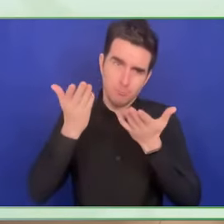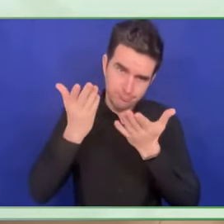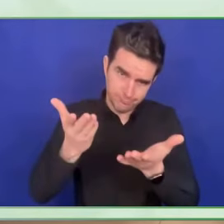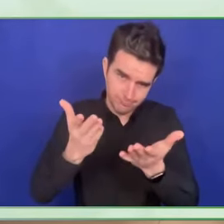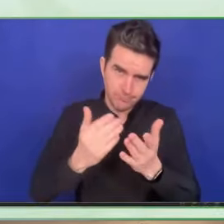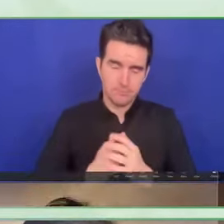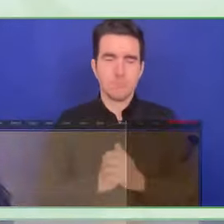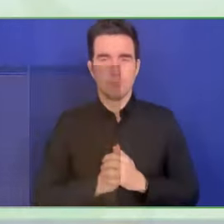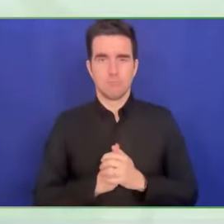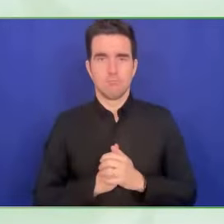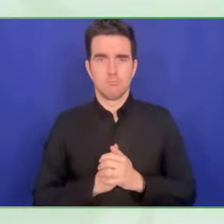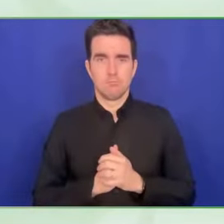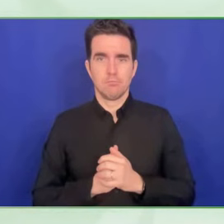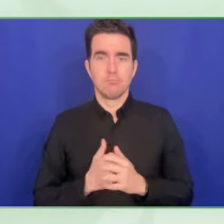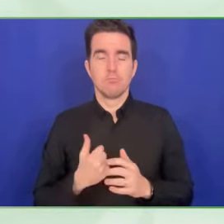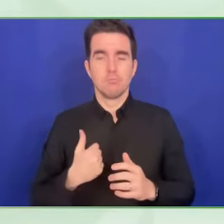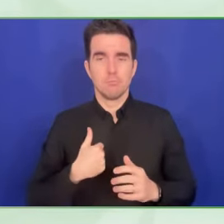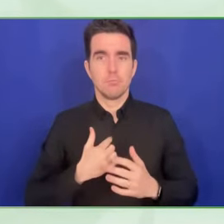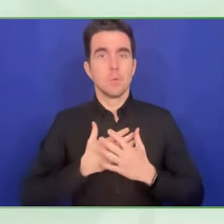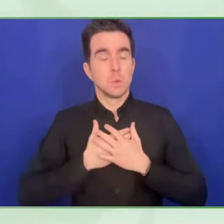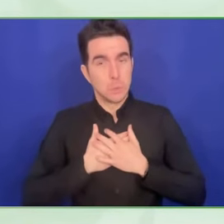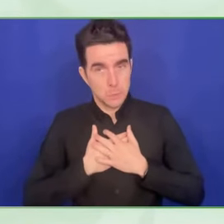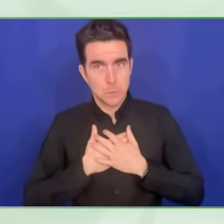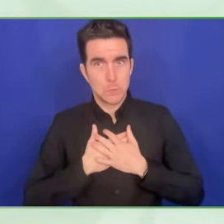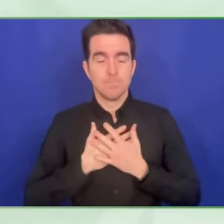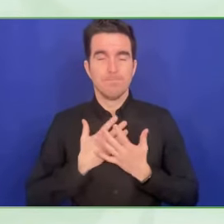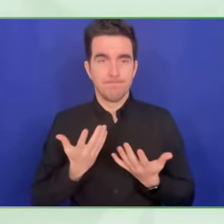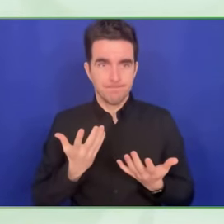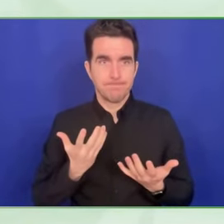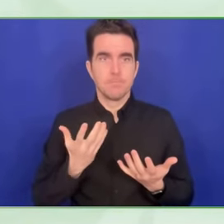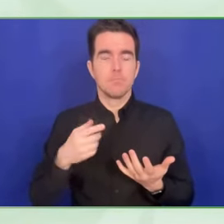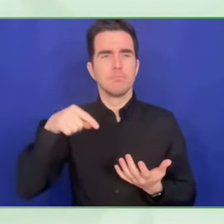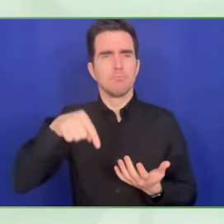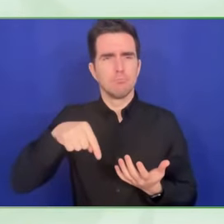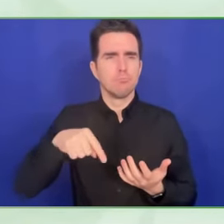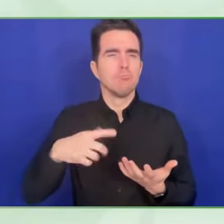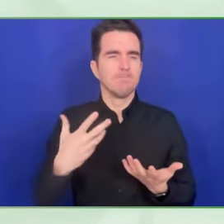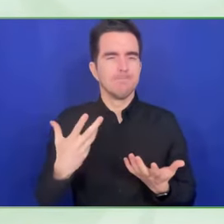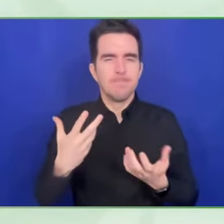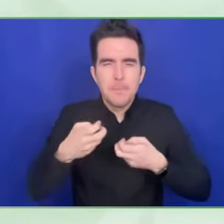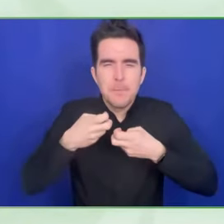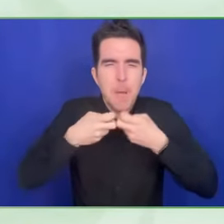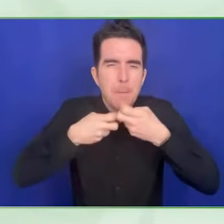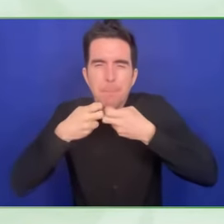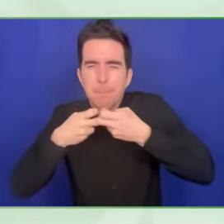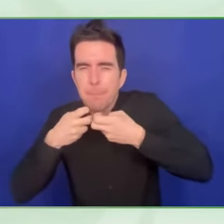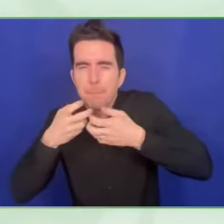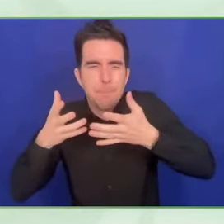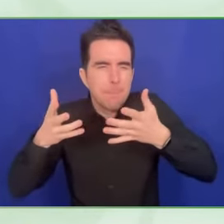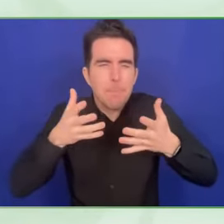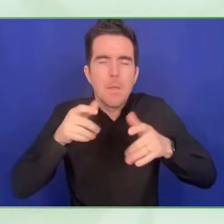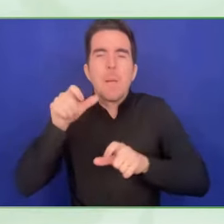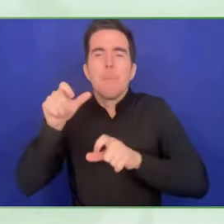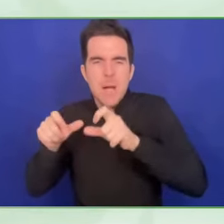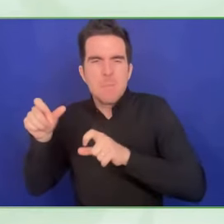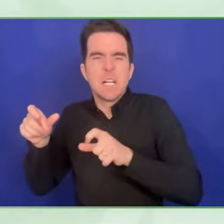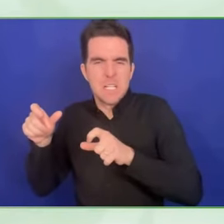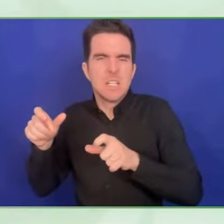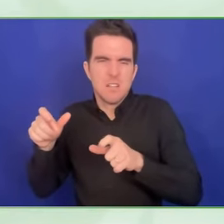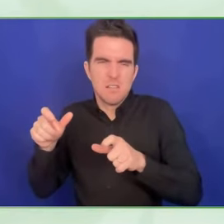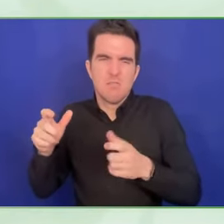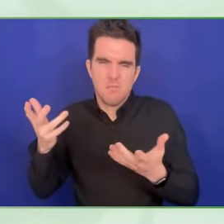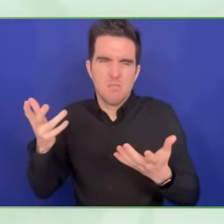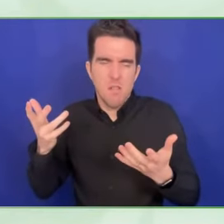And it's very special for me to talk about accessibility from the perspective of Veritas, which, as Almudena says, is a